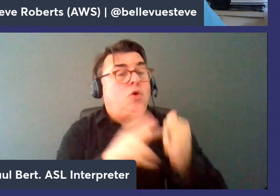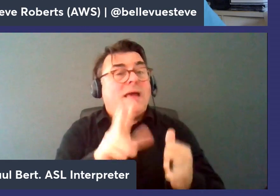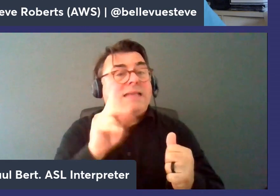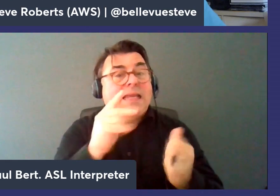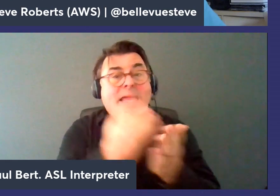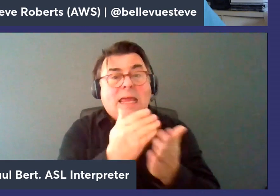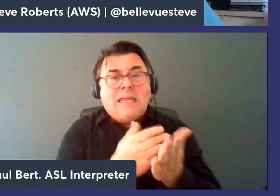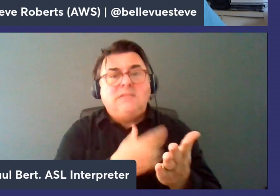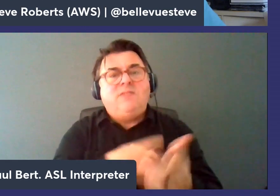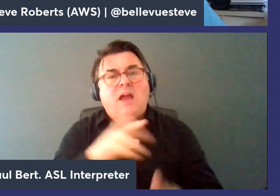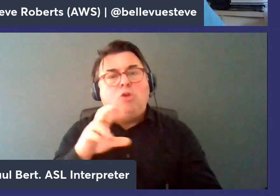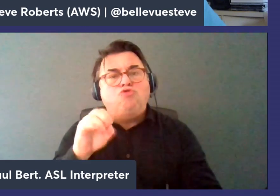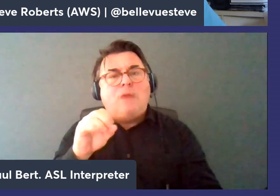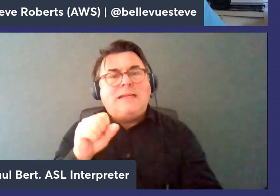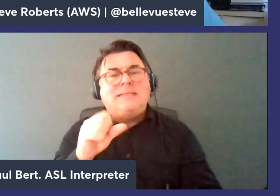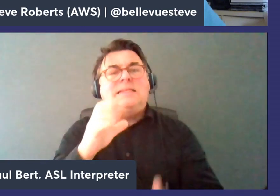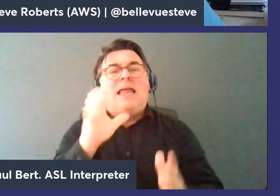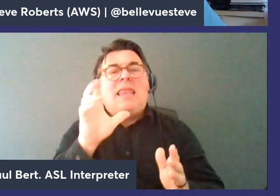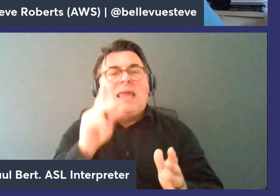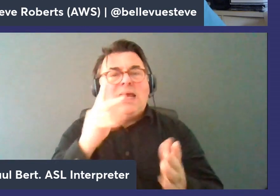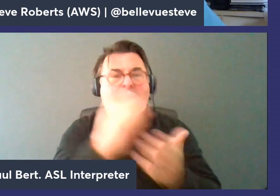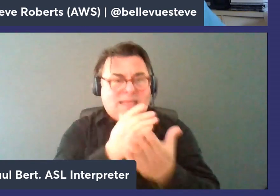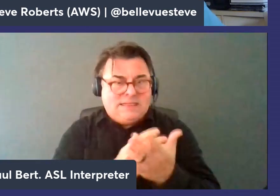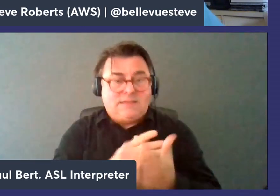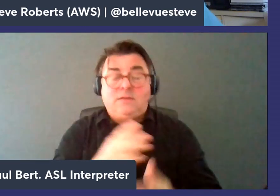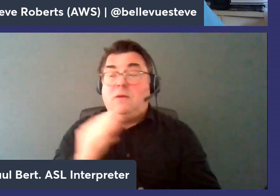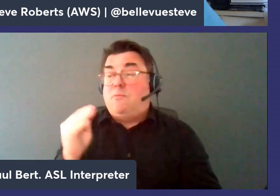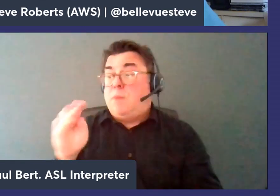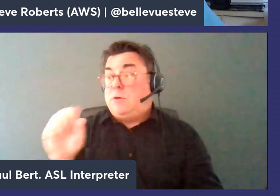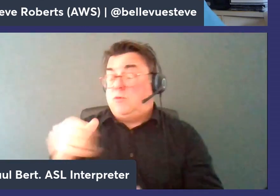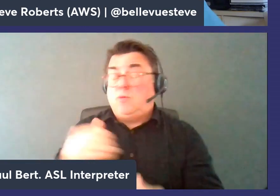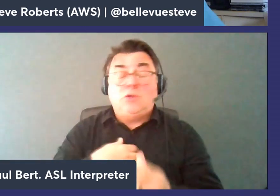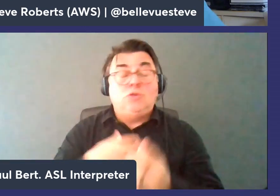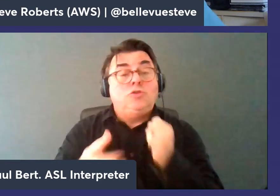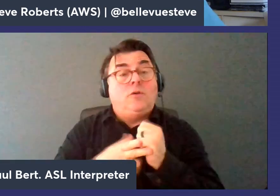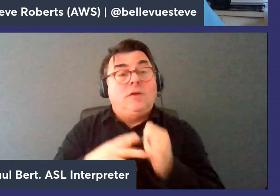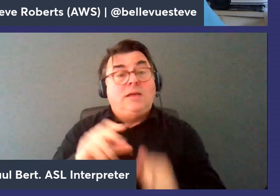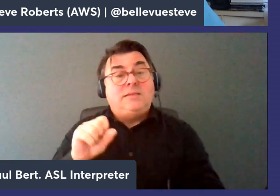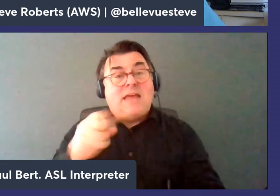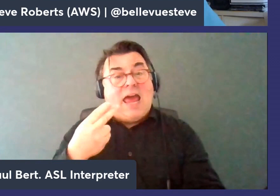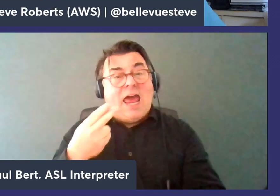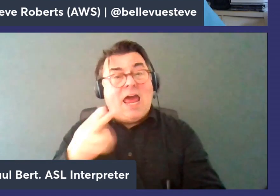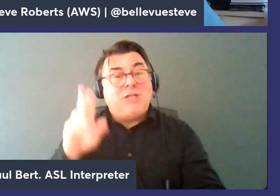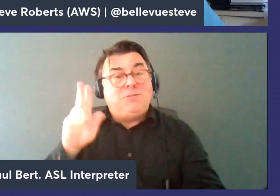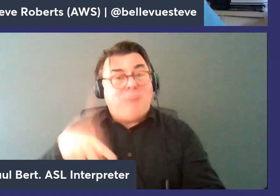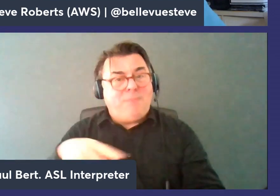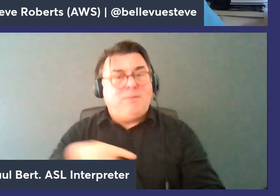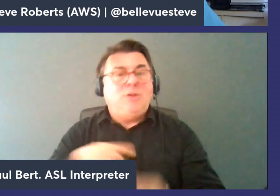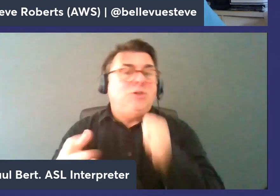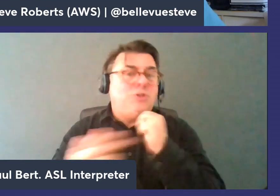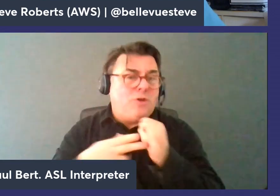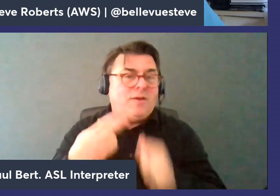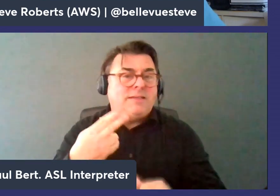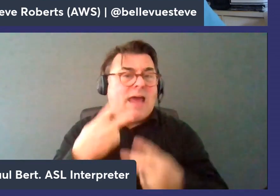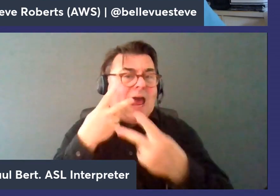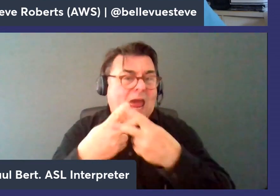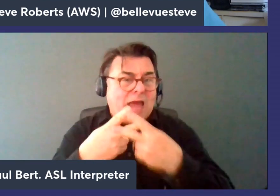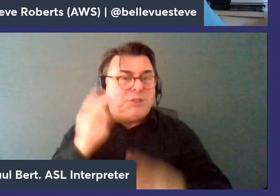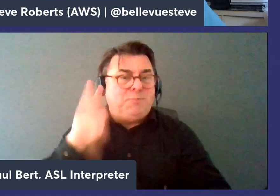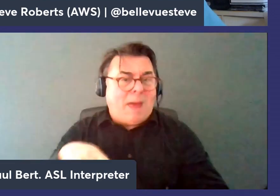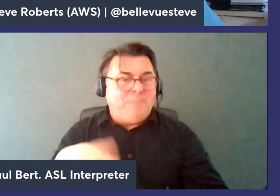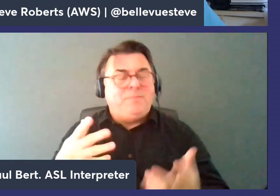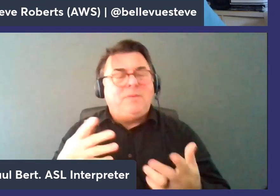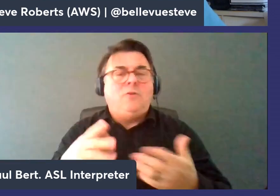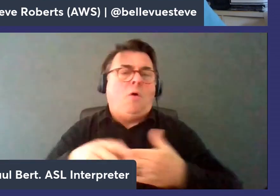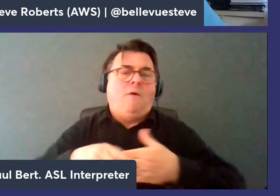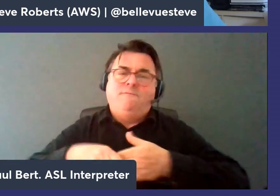use redis linked lists you want you have a microservice that wants to store data as hash maps great store it in memory db as a hash map so you get you get